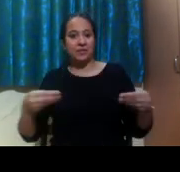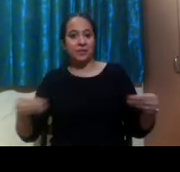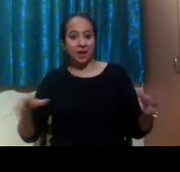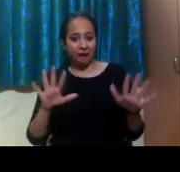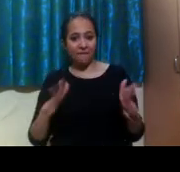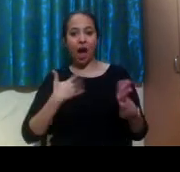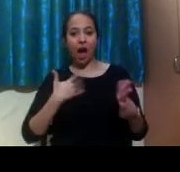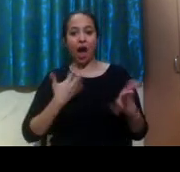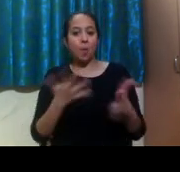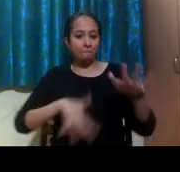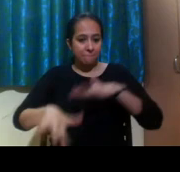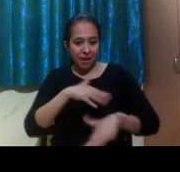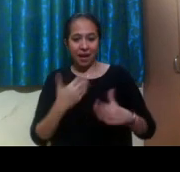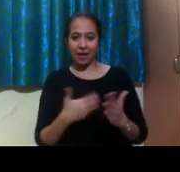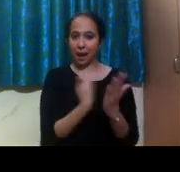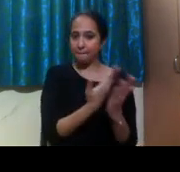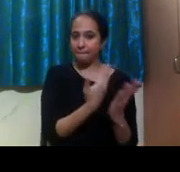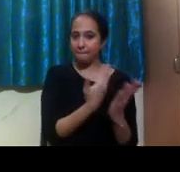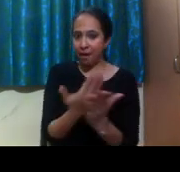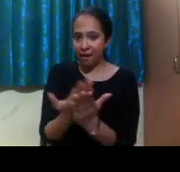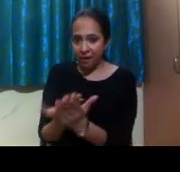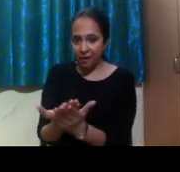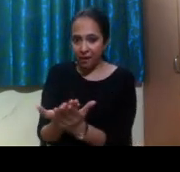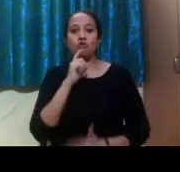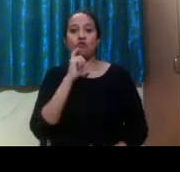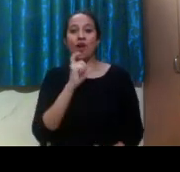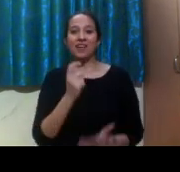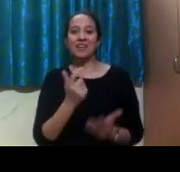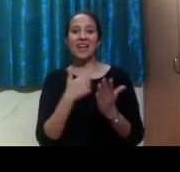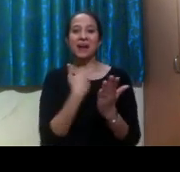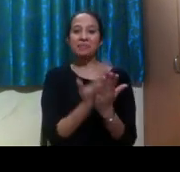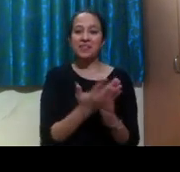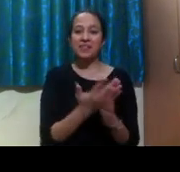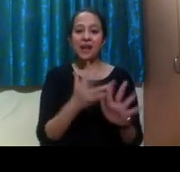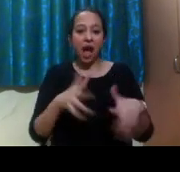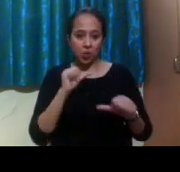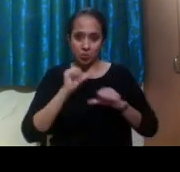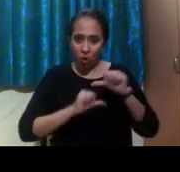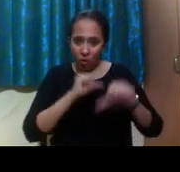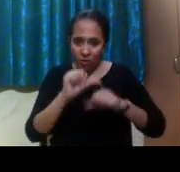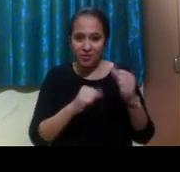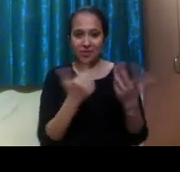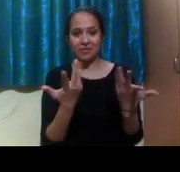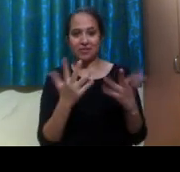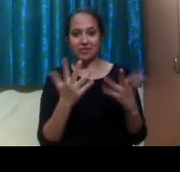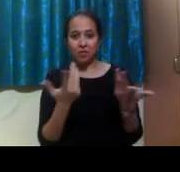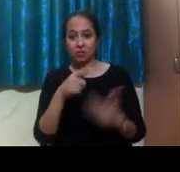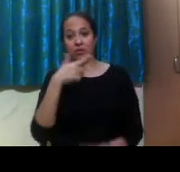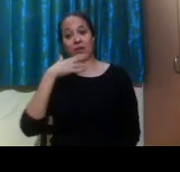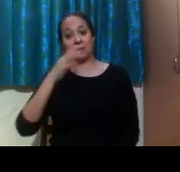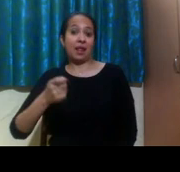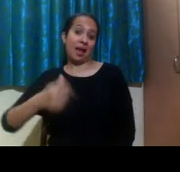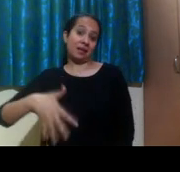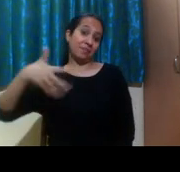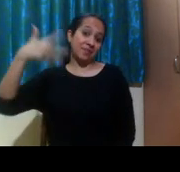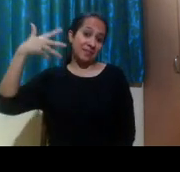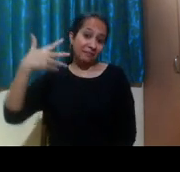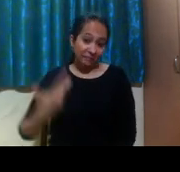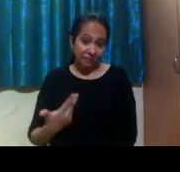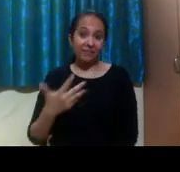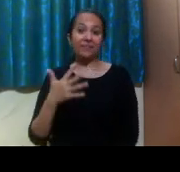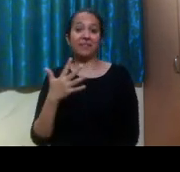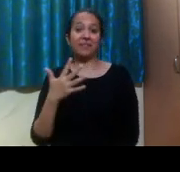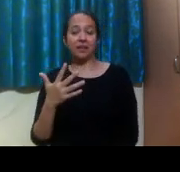to study and find colleges, and then financial options. It's very expensive and sometimes challenging to